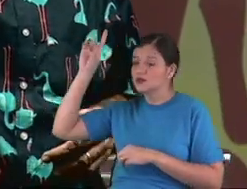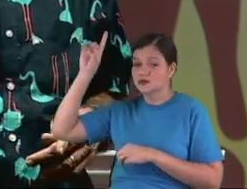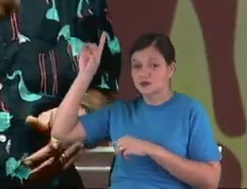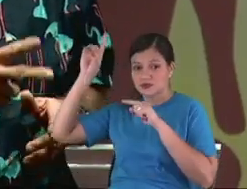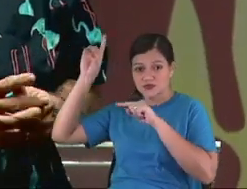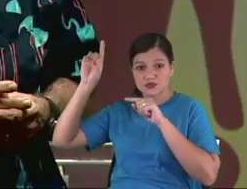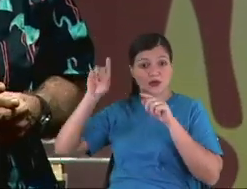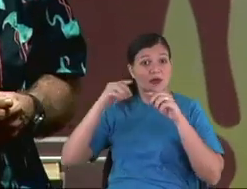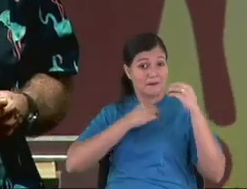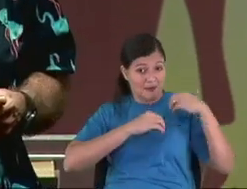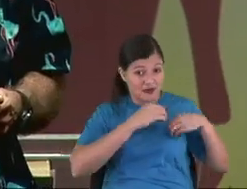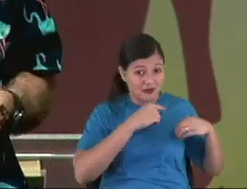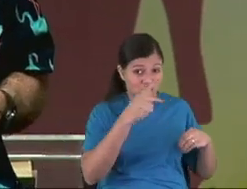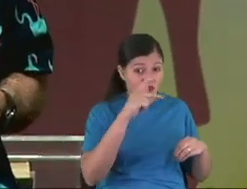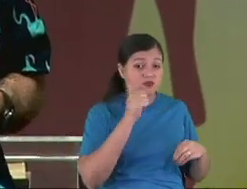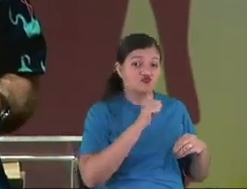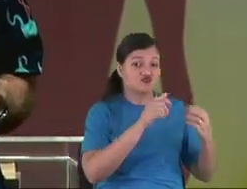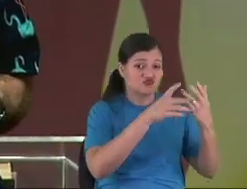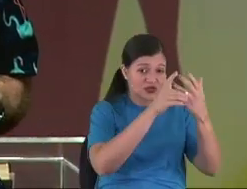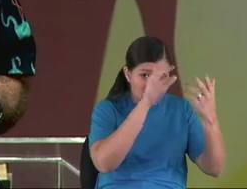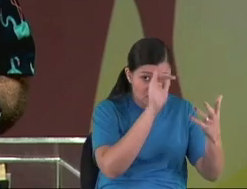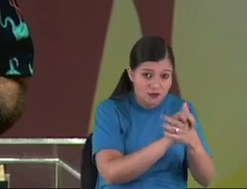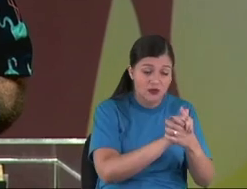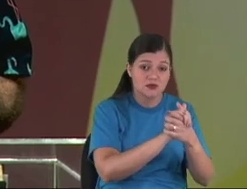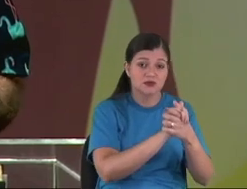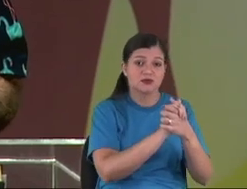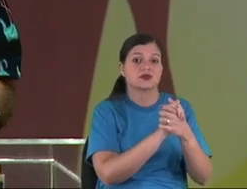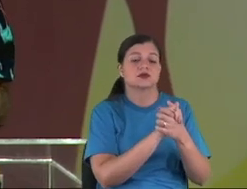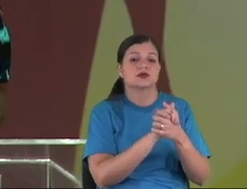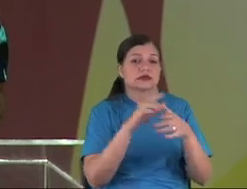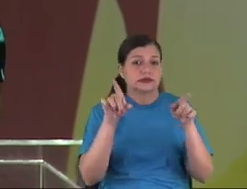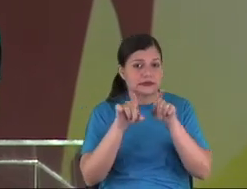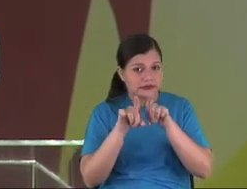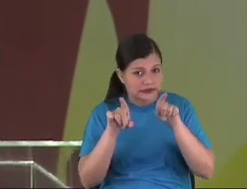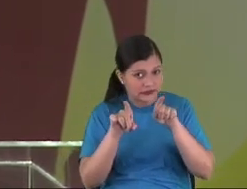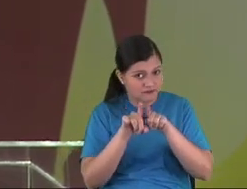mistaken against God, against your woman.